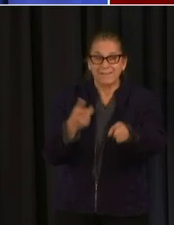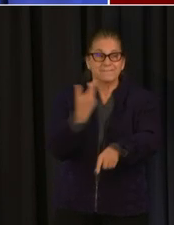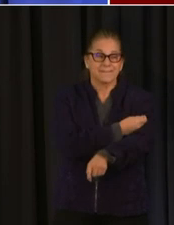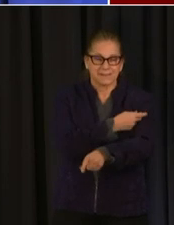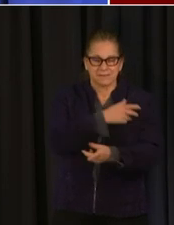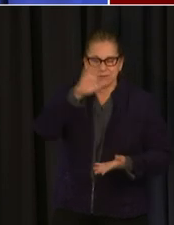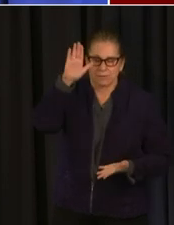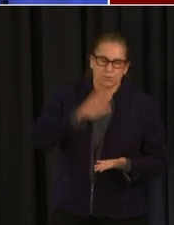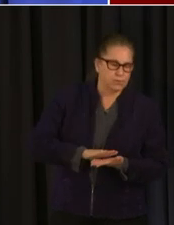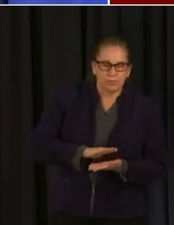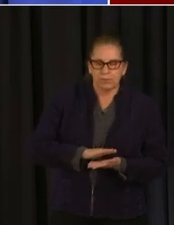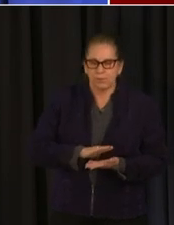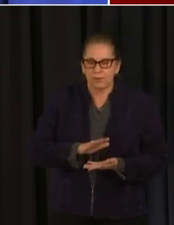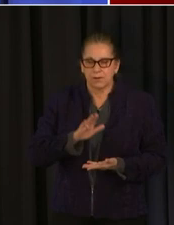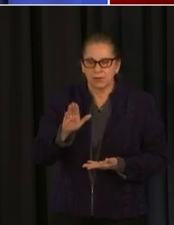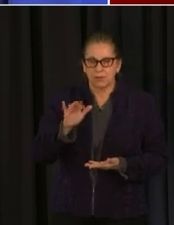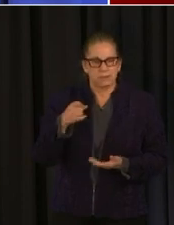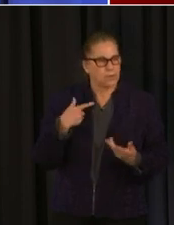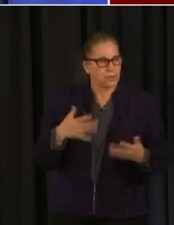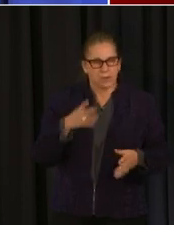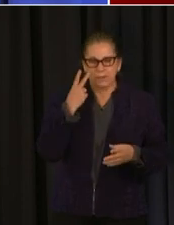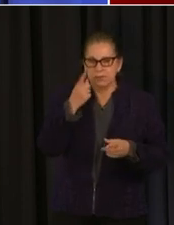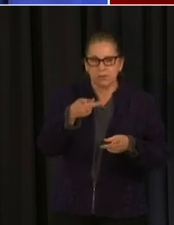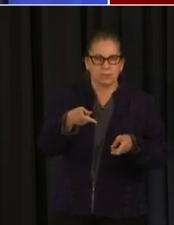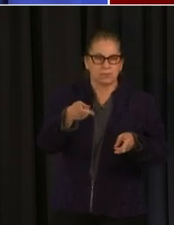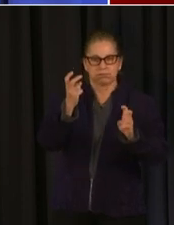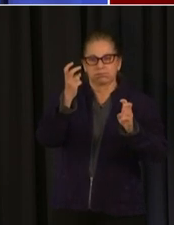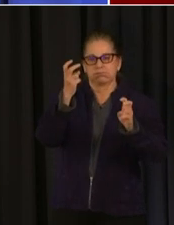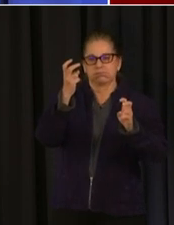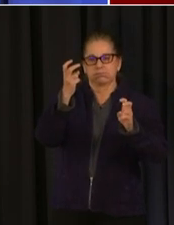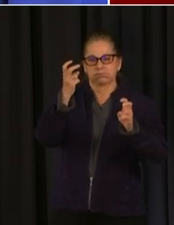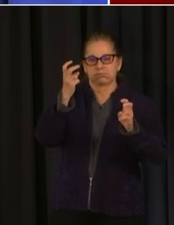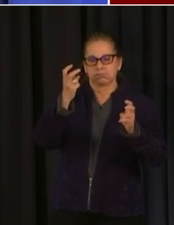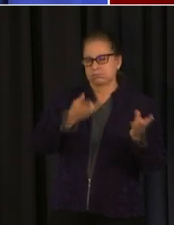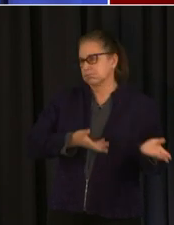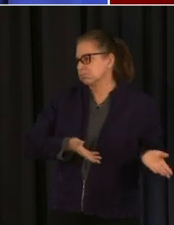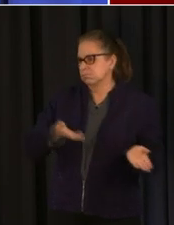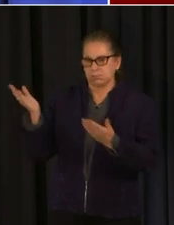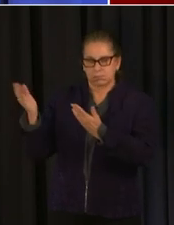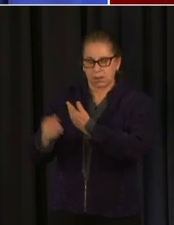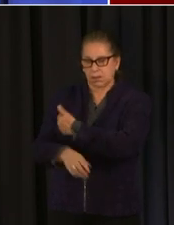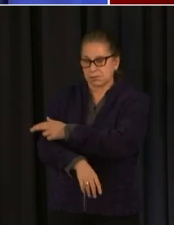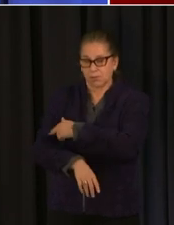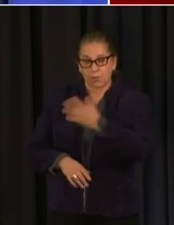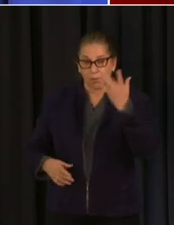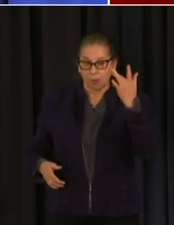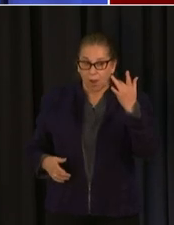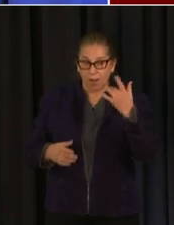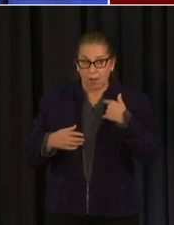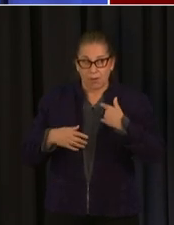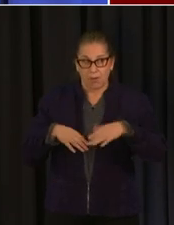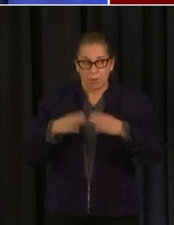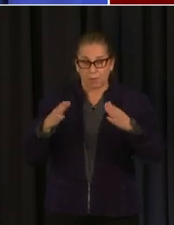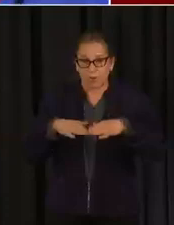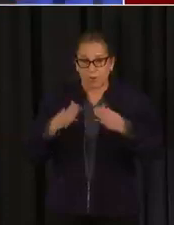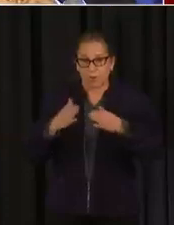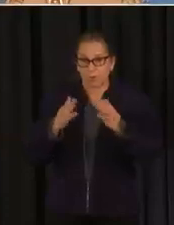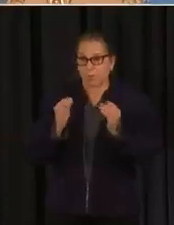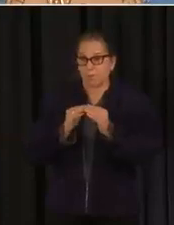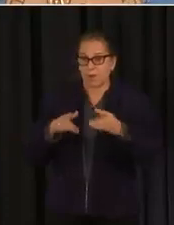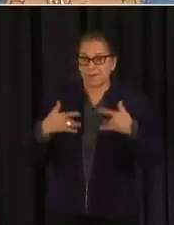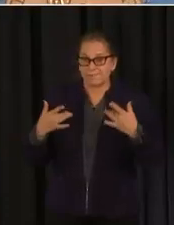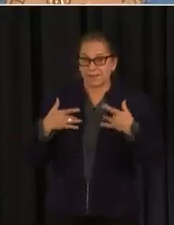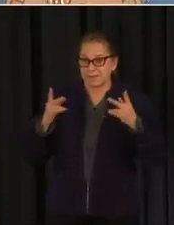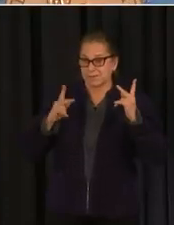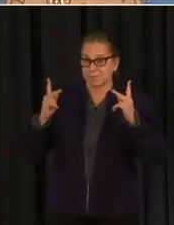hospital um even though that we can we can turn up activity and many things are very safe for fully vaccinated people uh